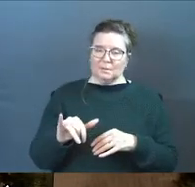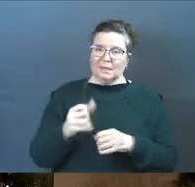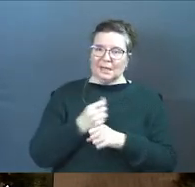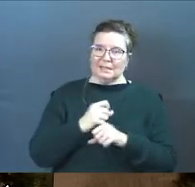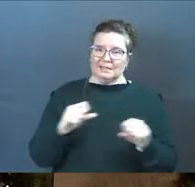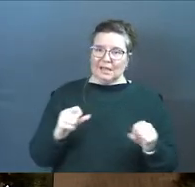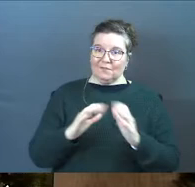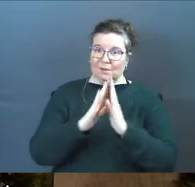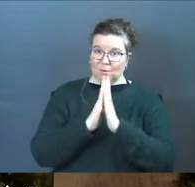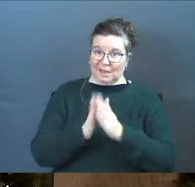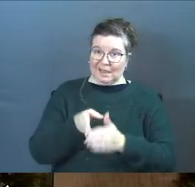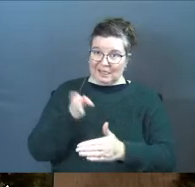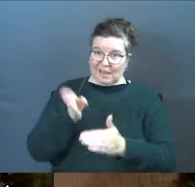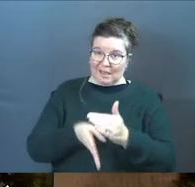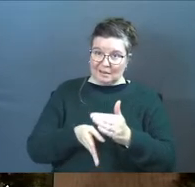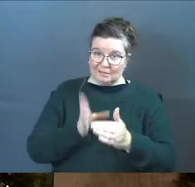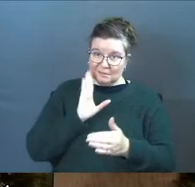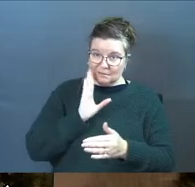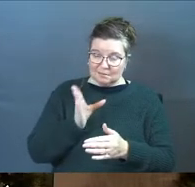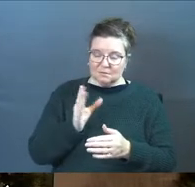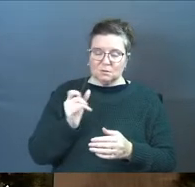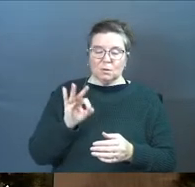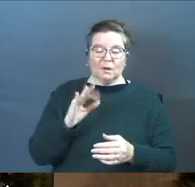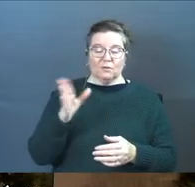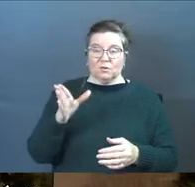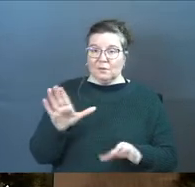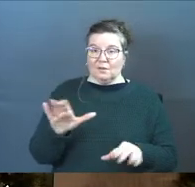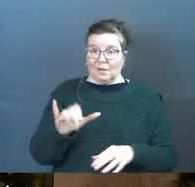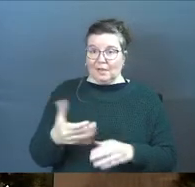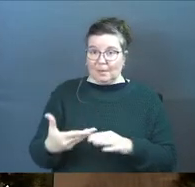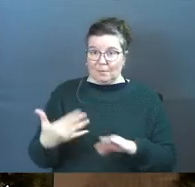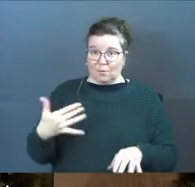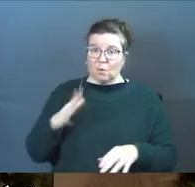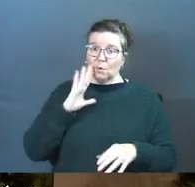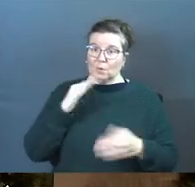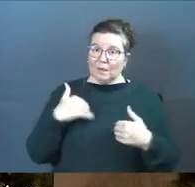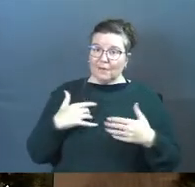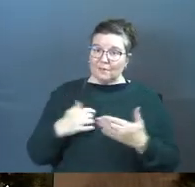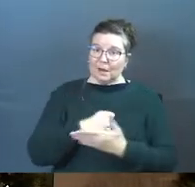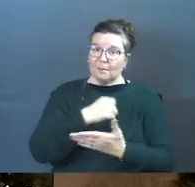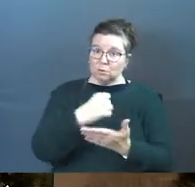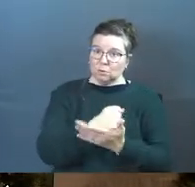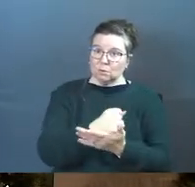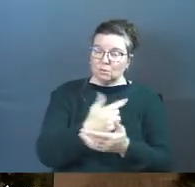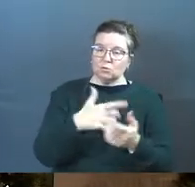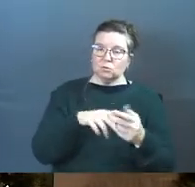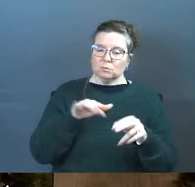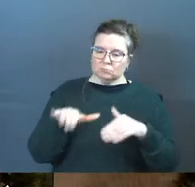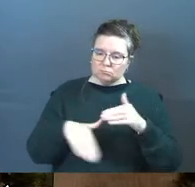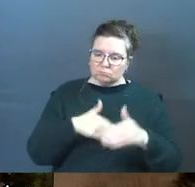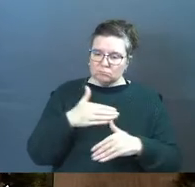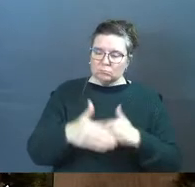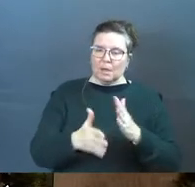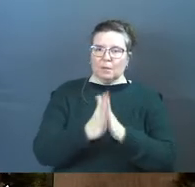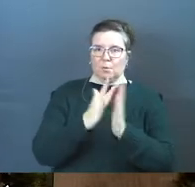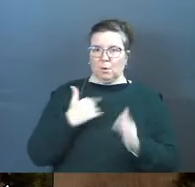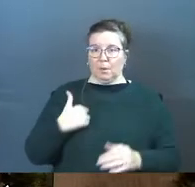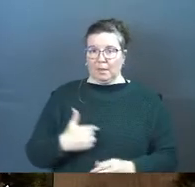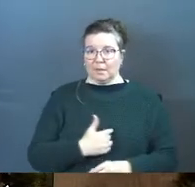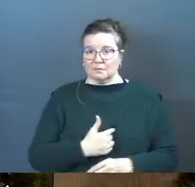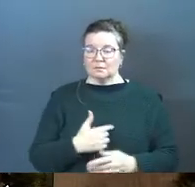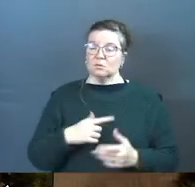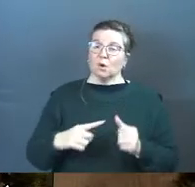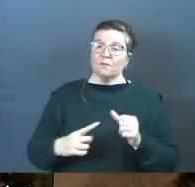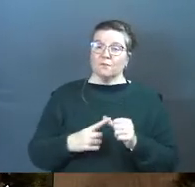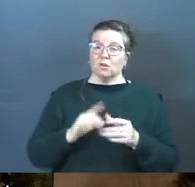salvation prayer at the very end. So if you've never done that before, you're going to have an opportunity to walk in that prayer with us. So